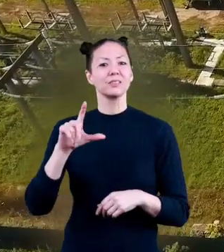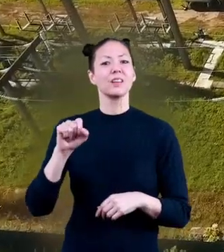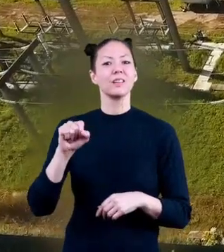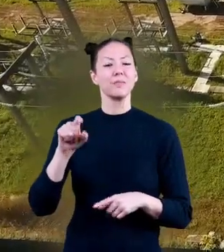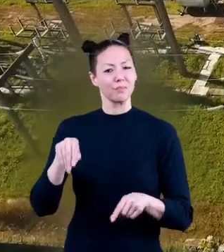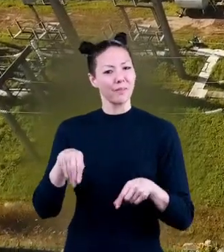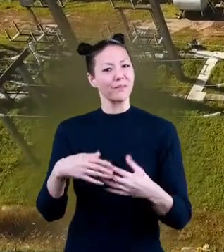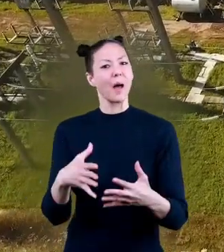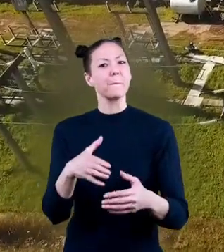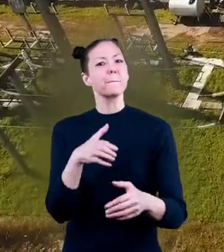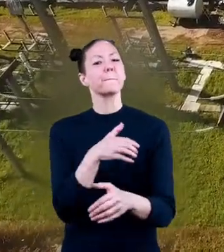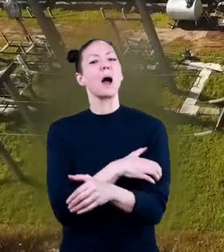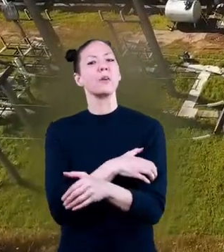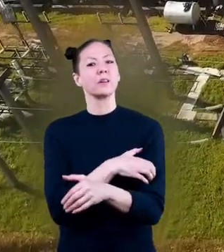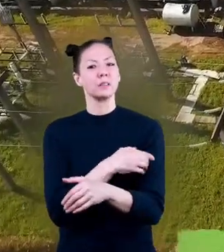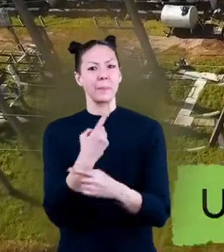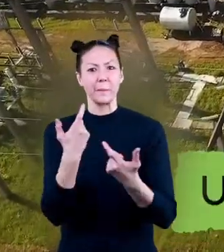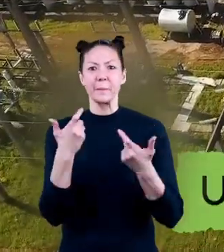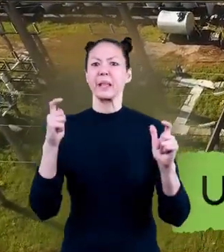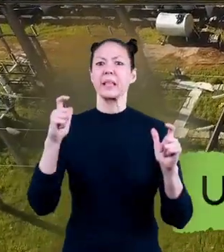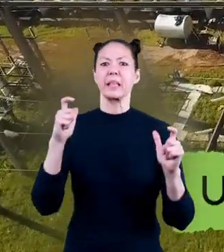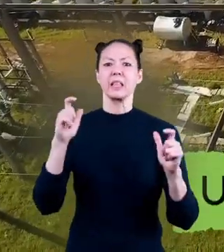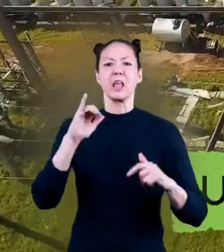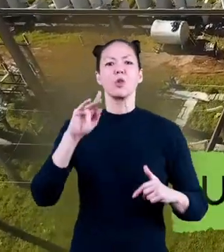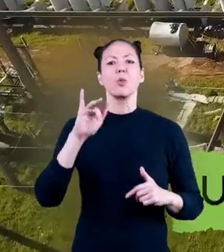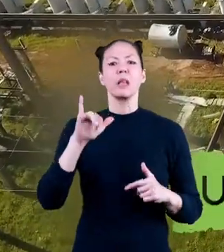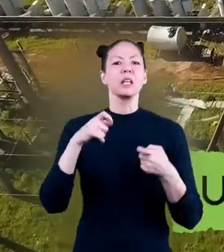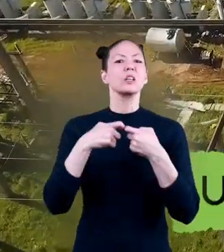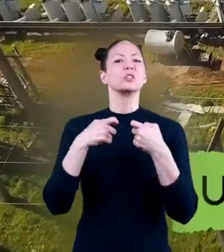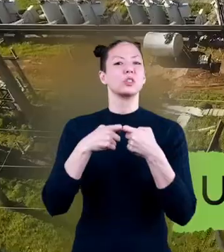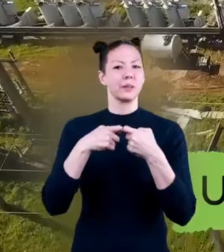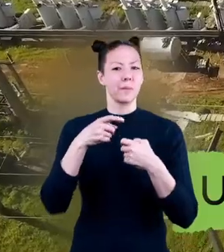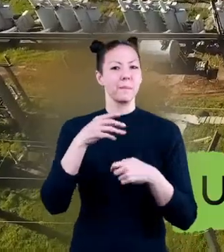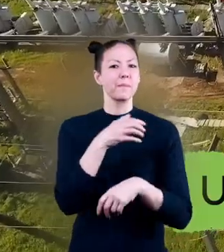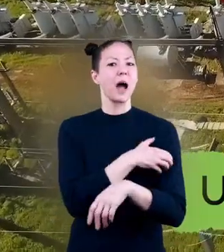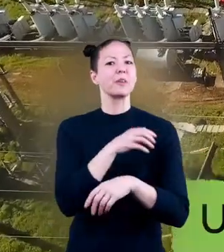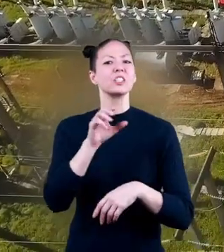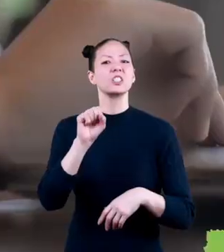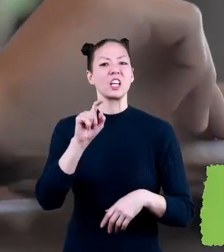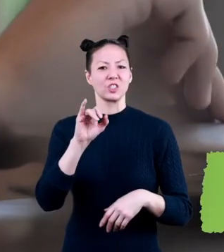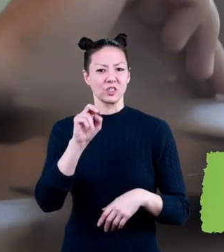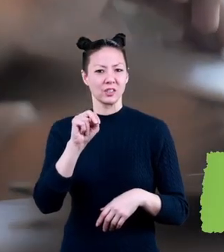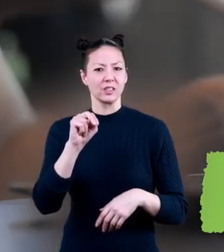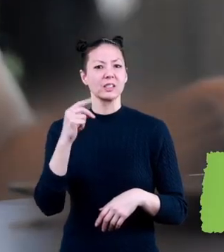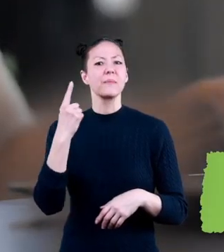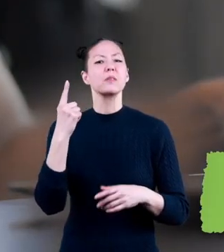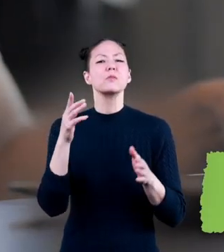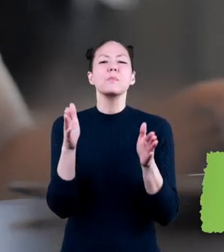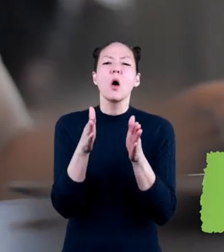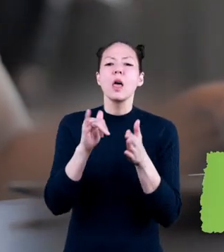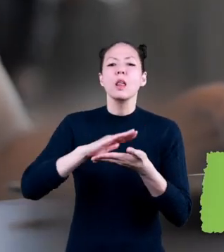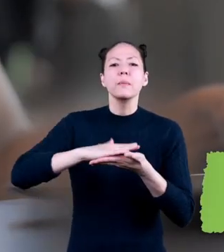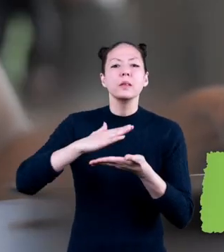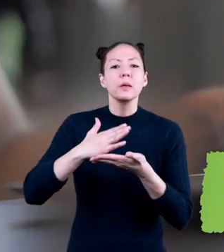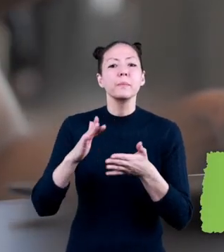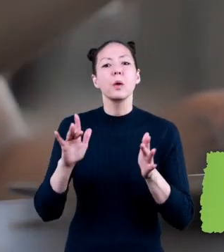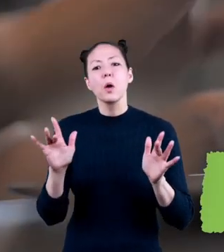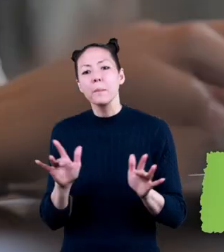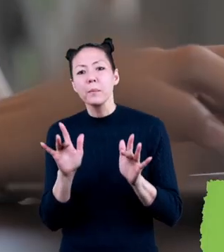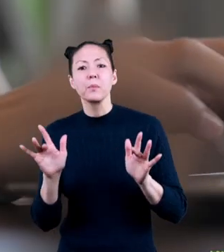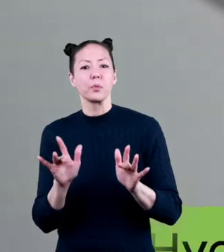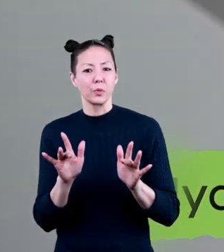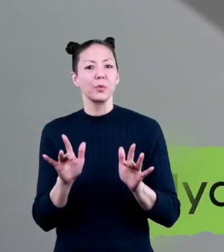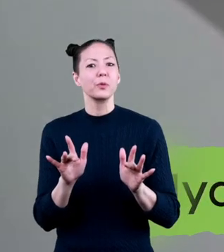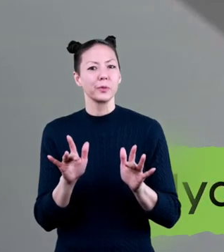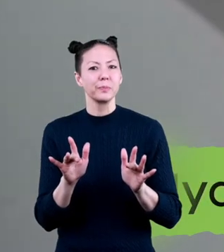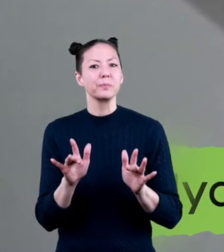power for something as big as a utility power station to something as small as a laptop computer.